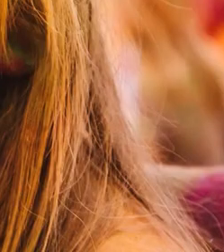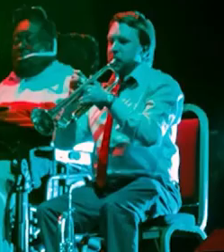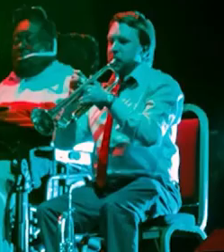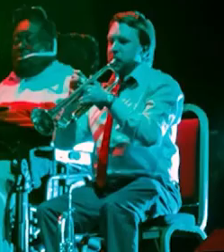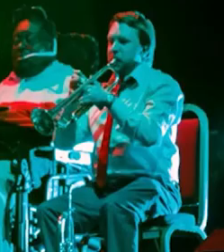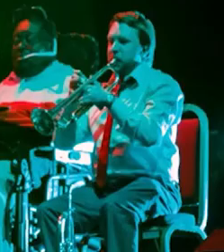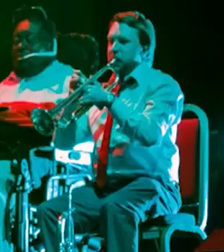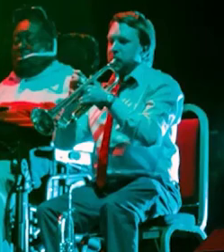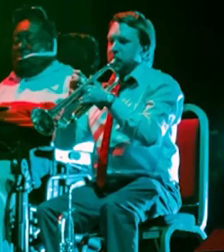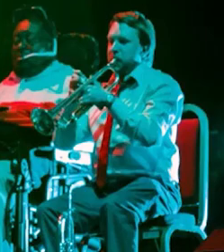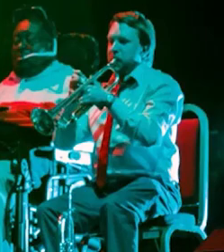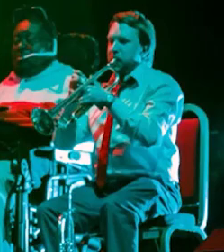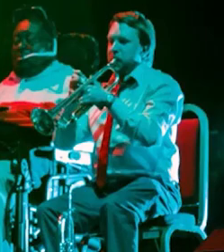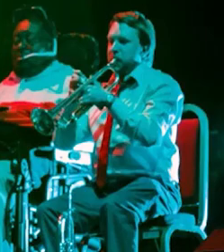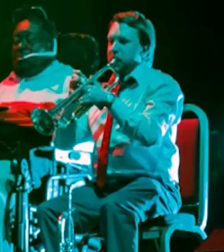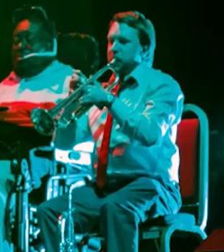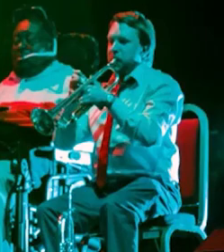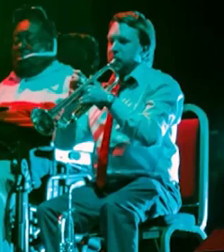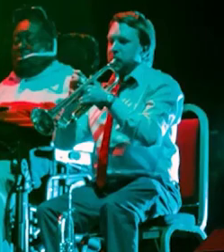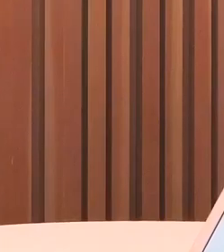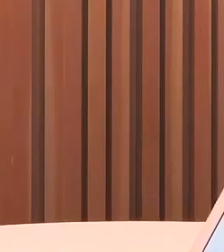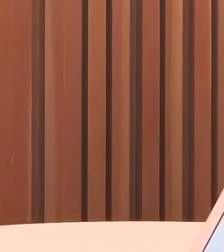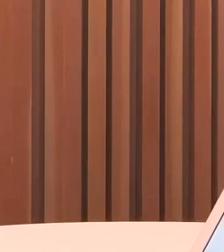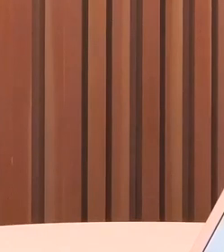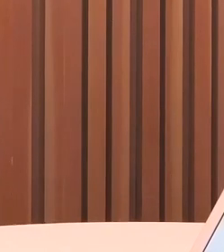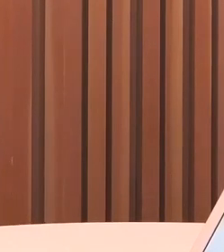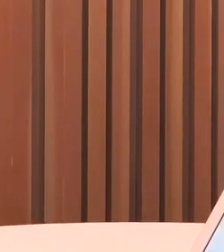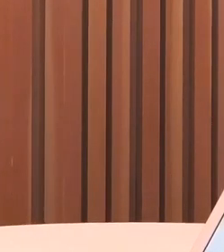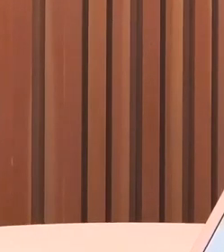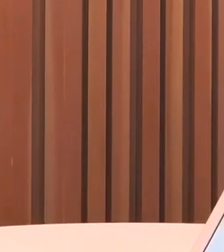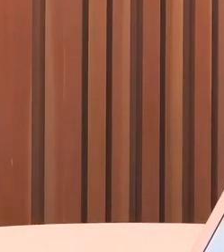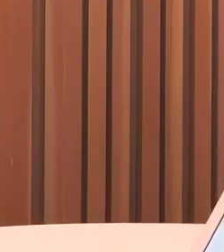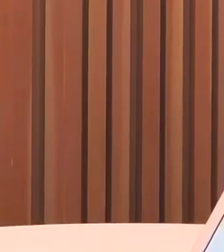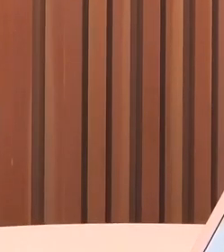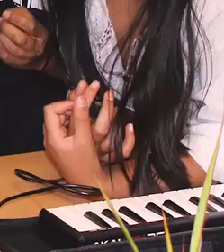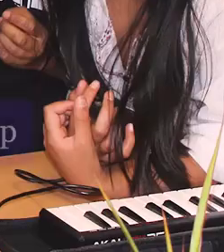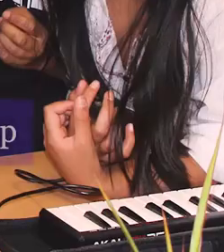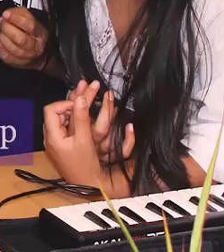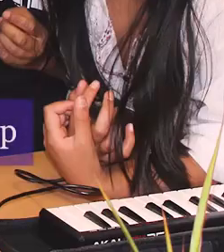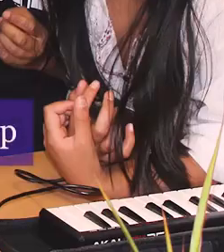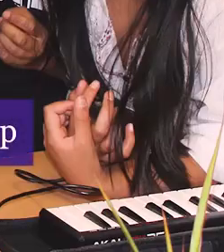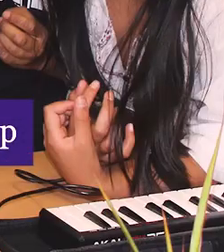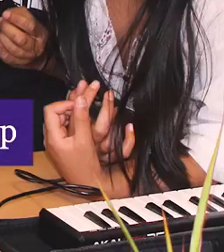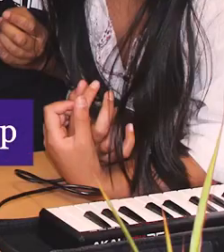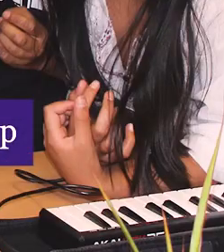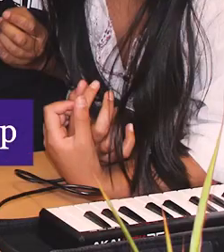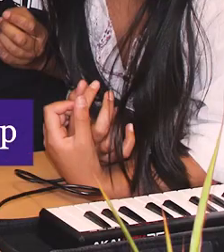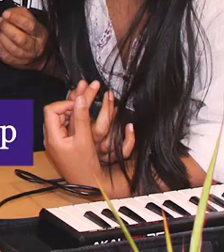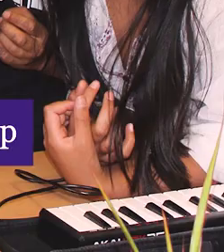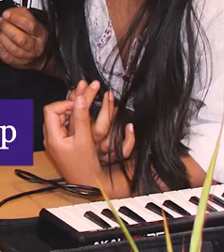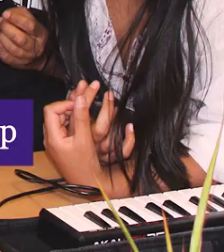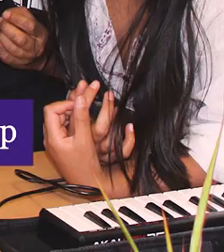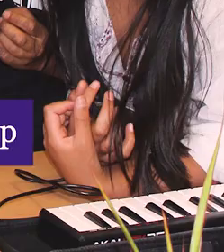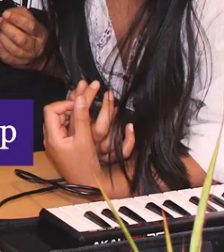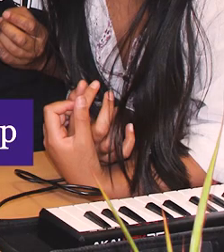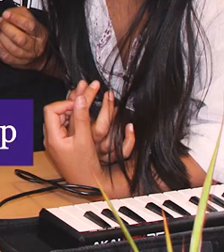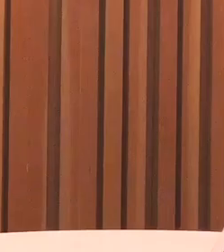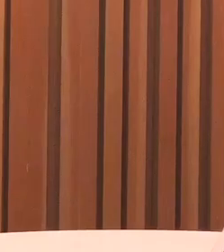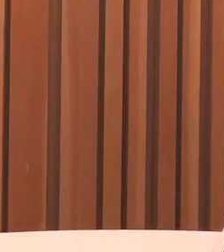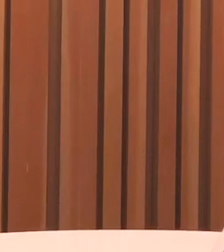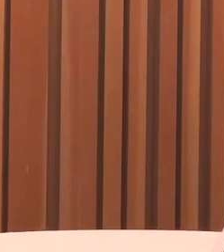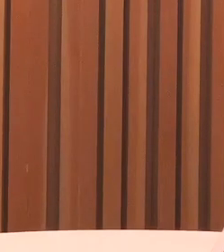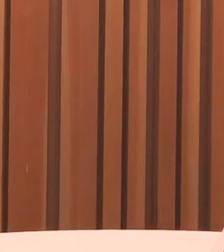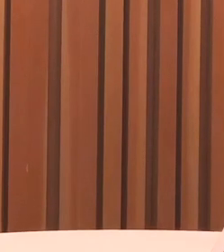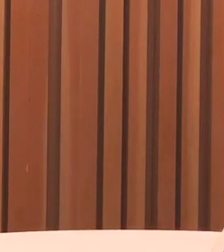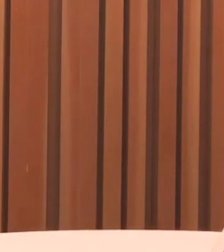and we want to be able to show that most of our knowledge on that is anecdotal based on our own intelligence but we need the data to kind of back that up and then we can see where the gaps